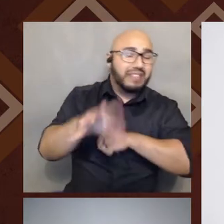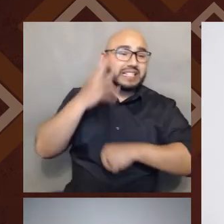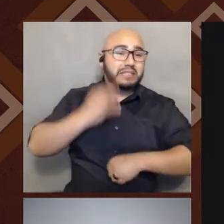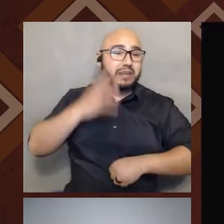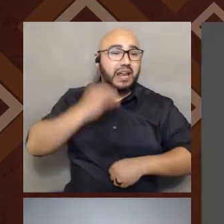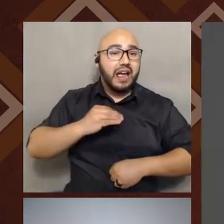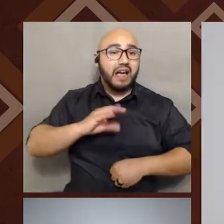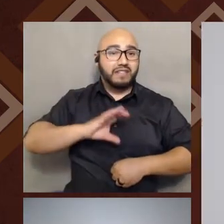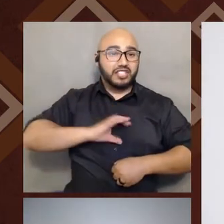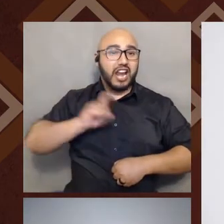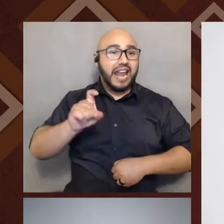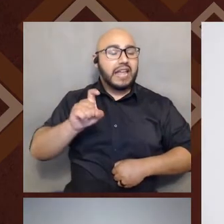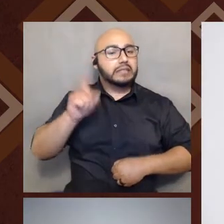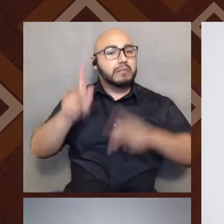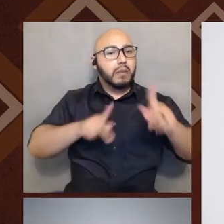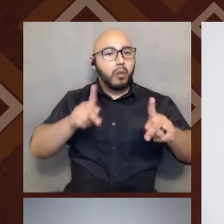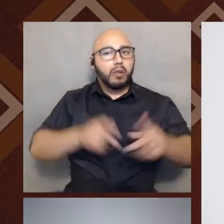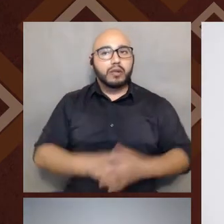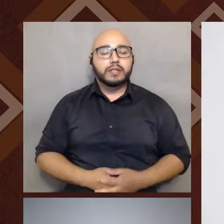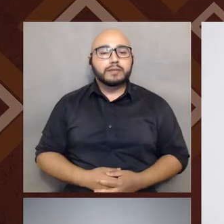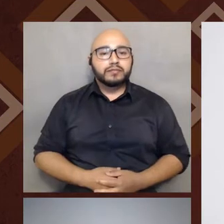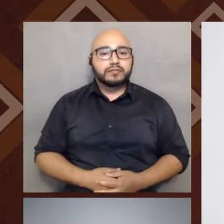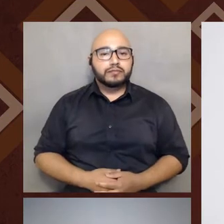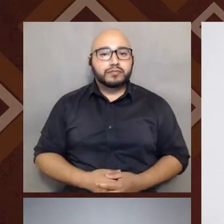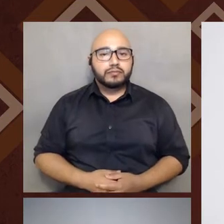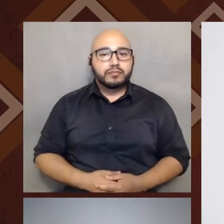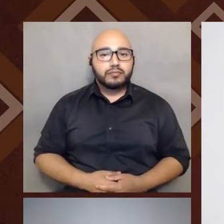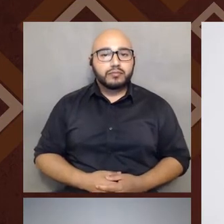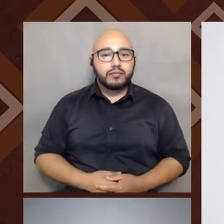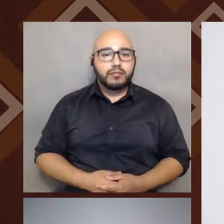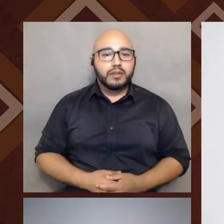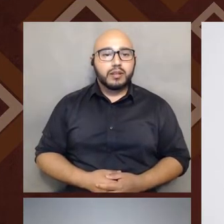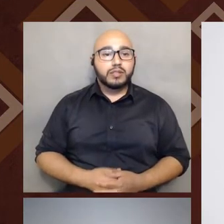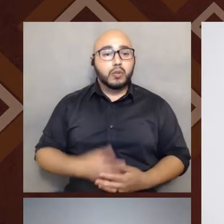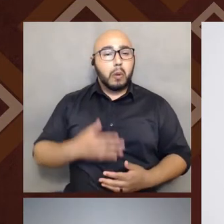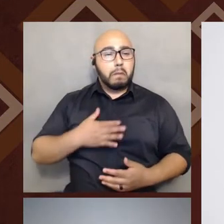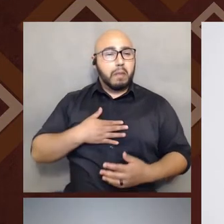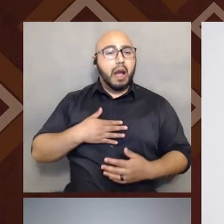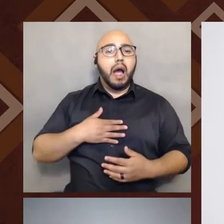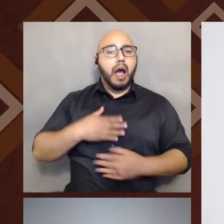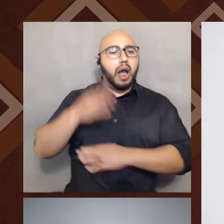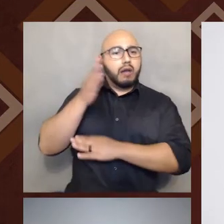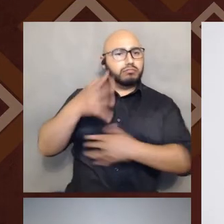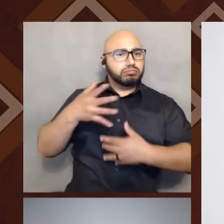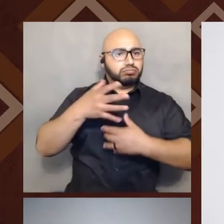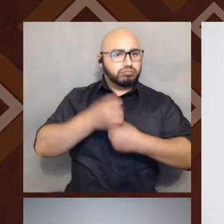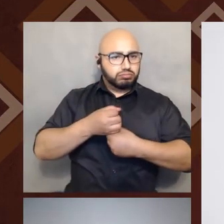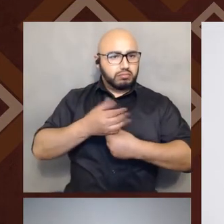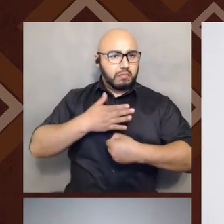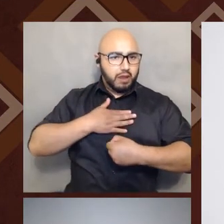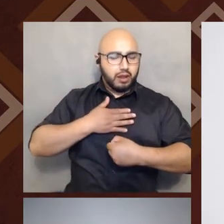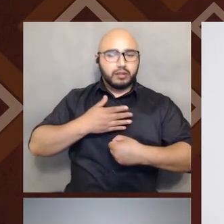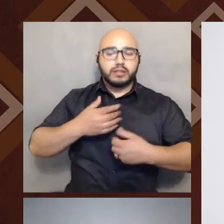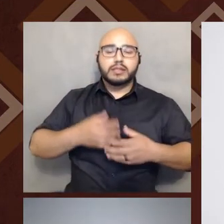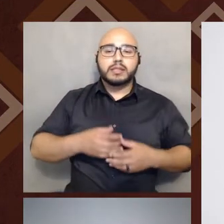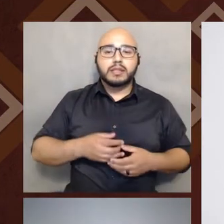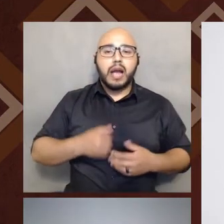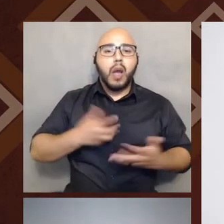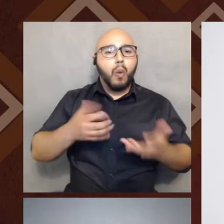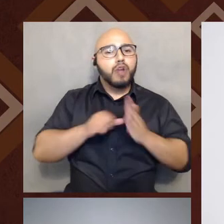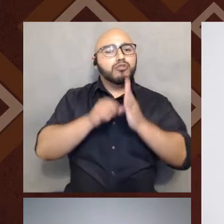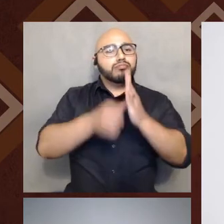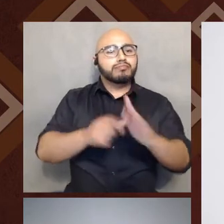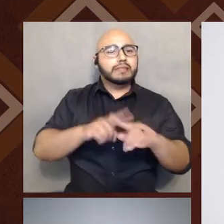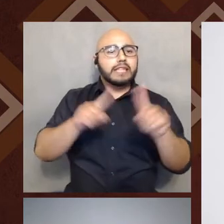Um, in closing of my part, um, I wanted to highlight some different